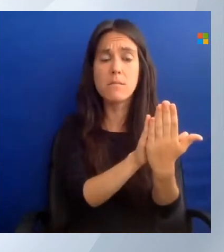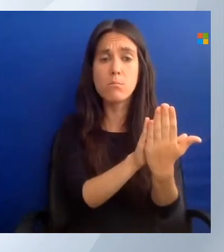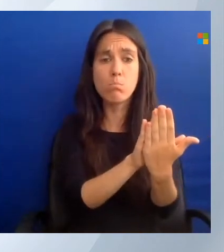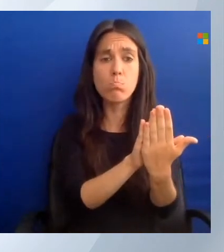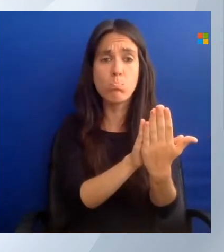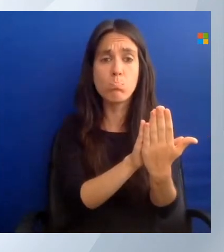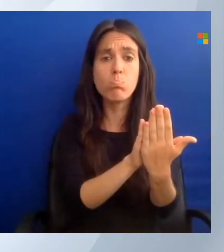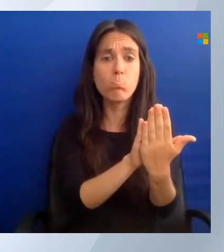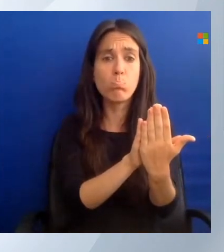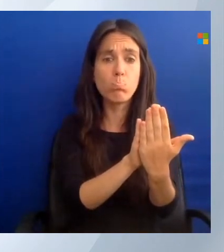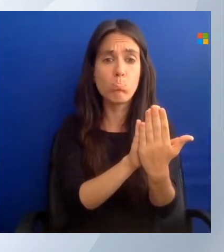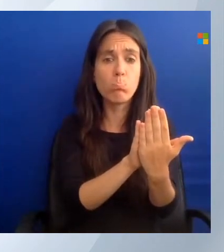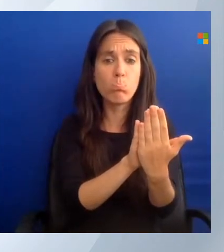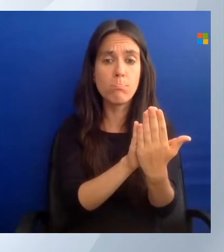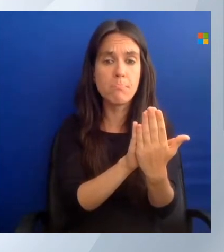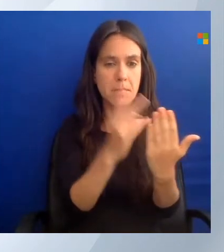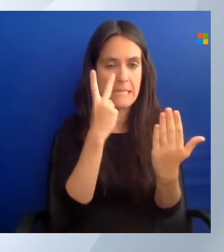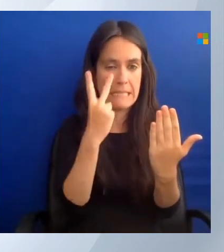bit of readability.